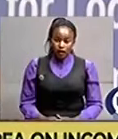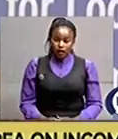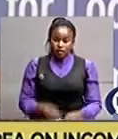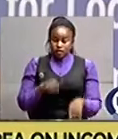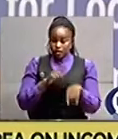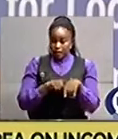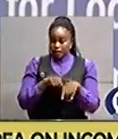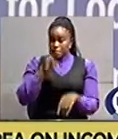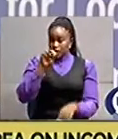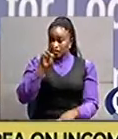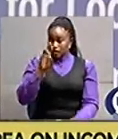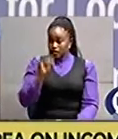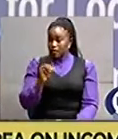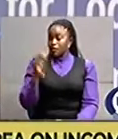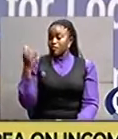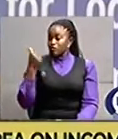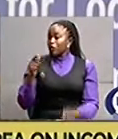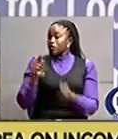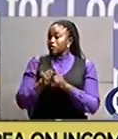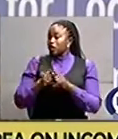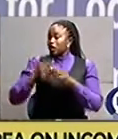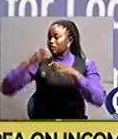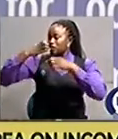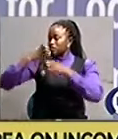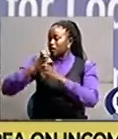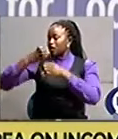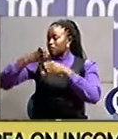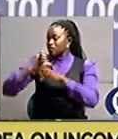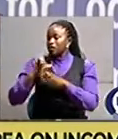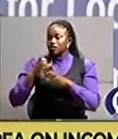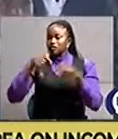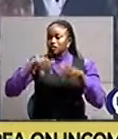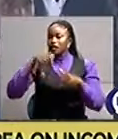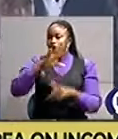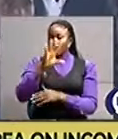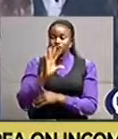out the diagnosis of africa